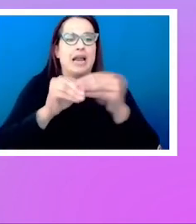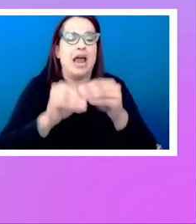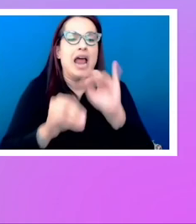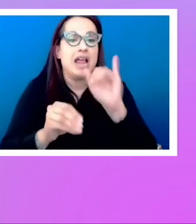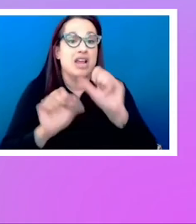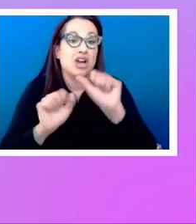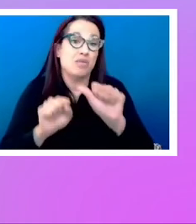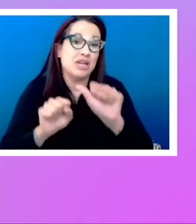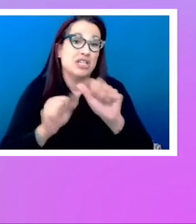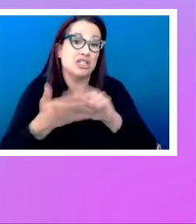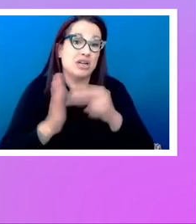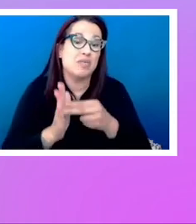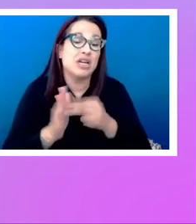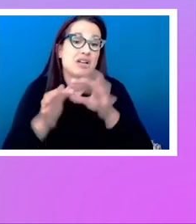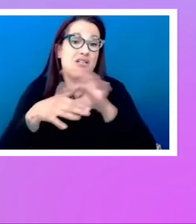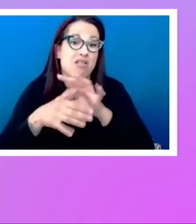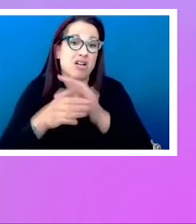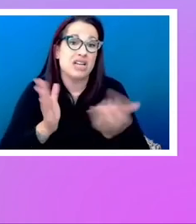content reordering.